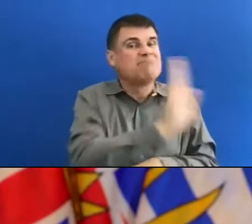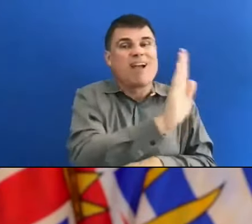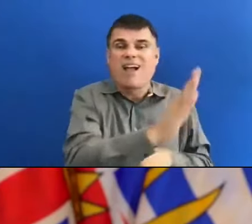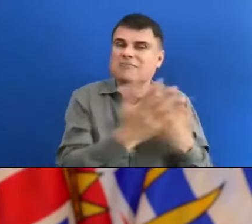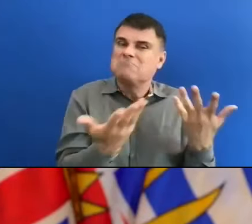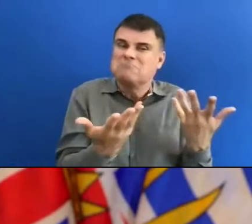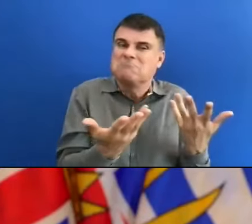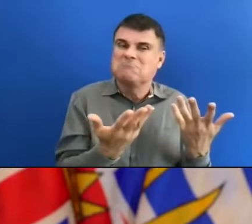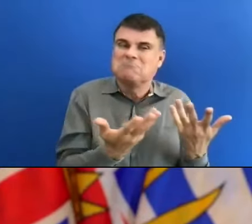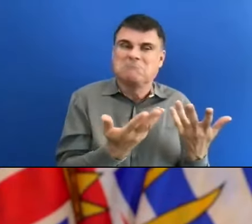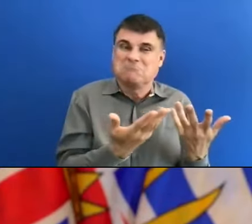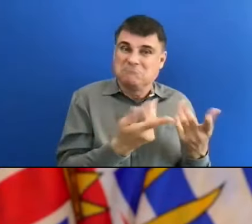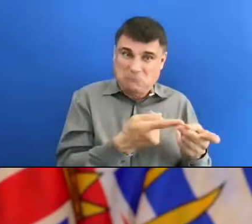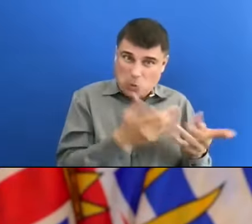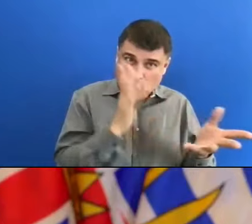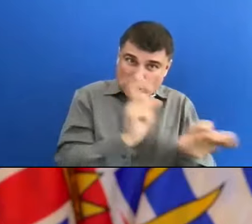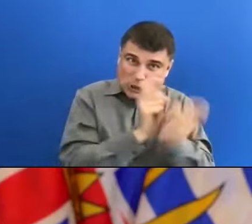either.